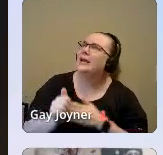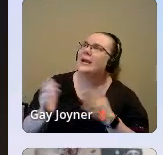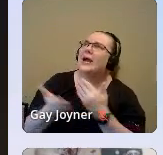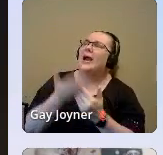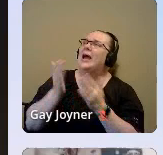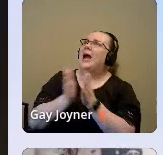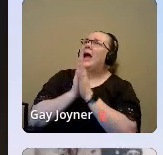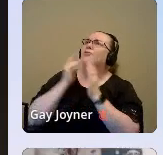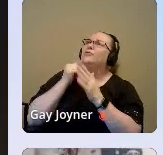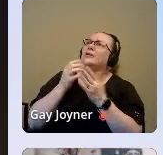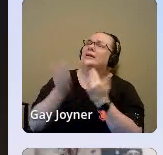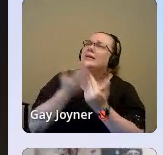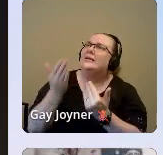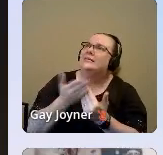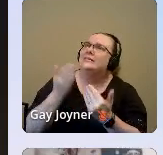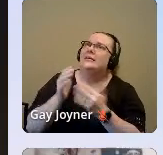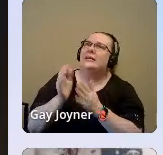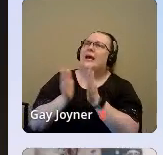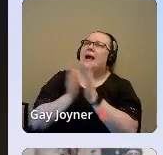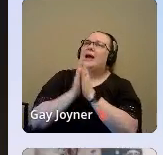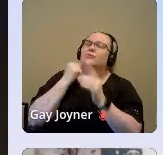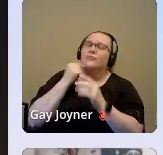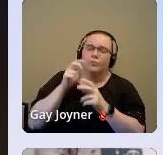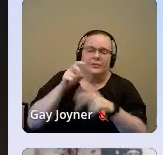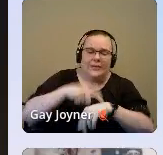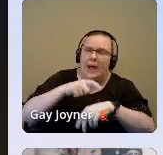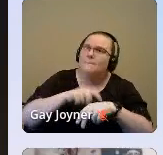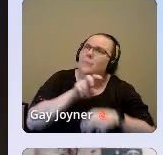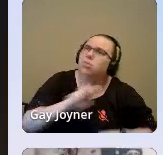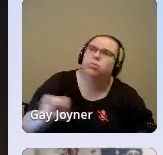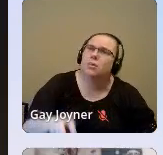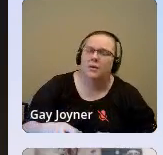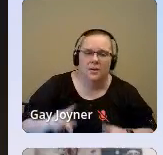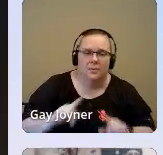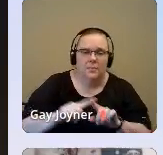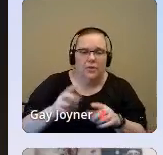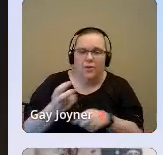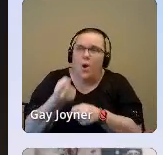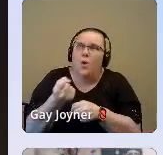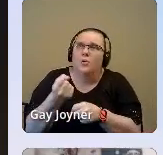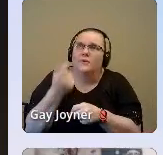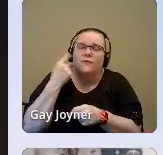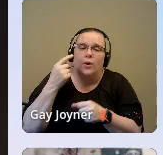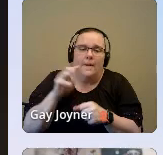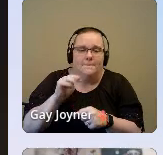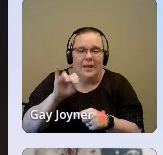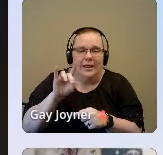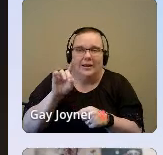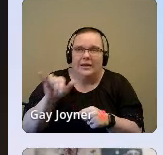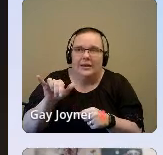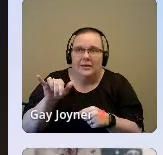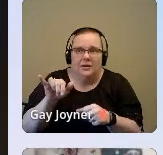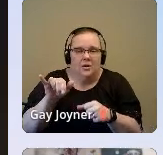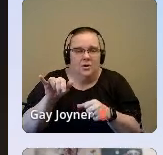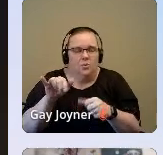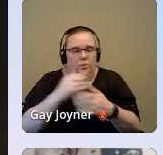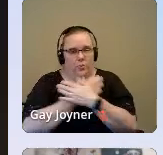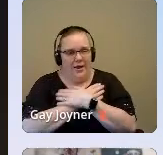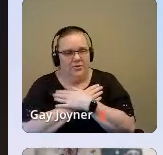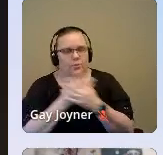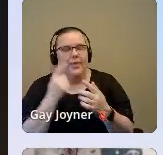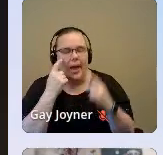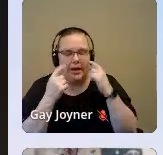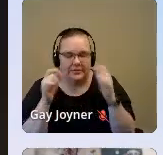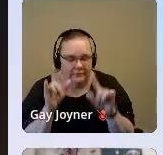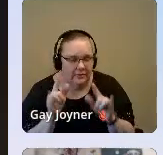for spaciousness. Time travel through portals. Harness the power of melody. Try the medicine of tears. Rest with eyes of love.